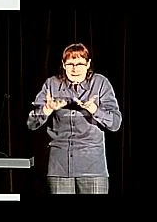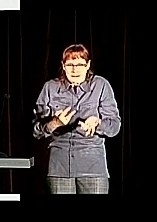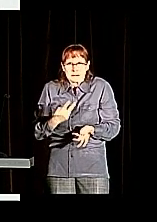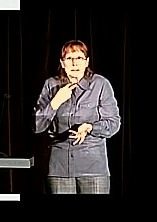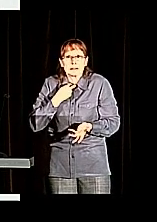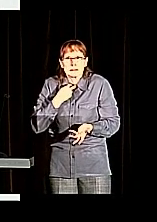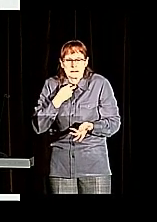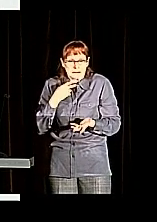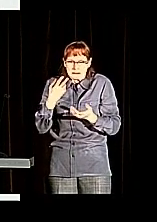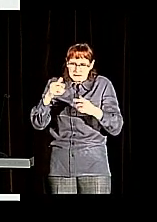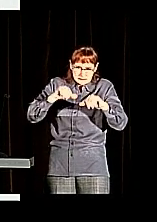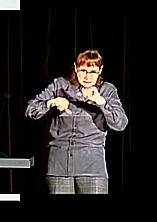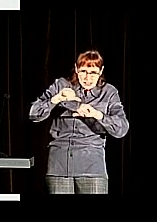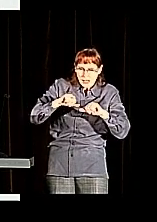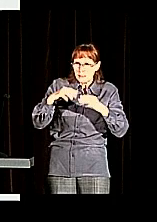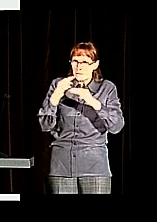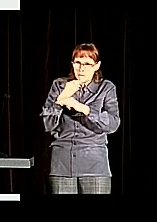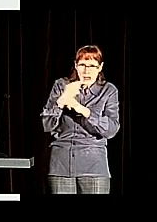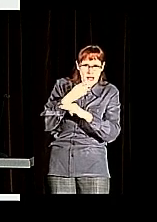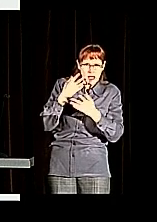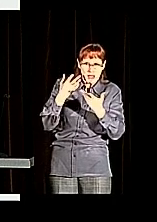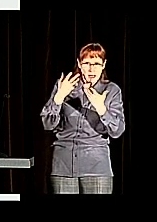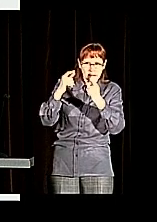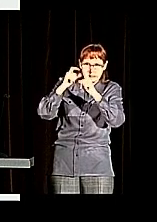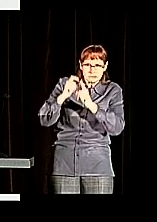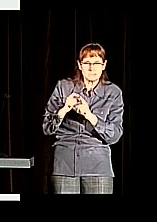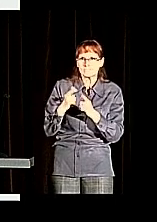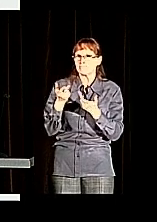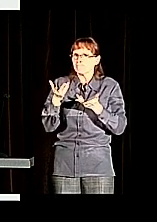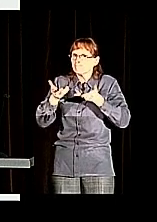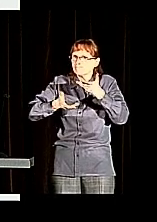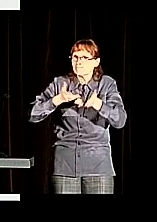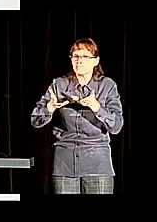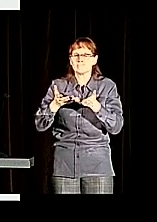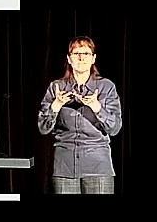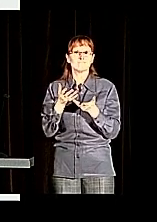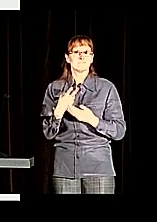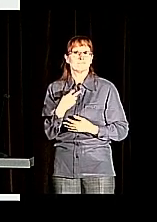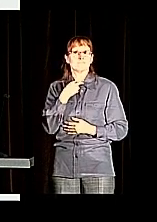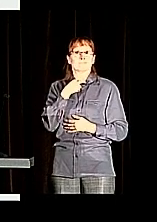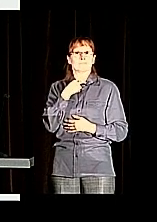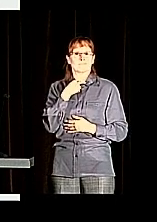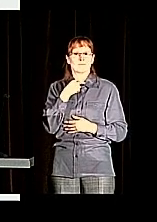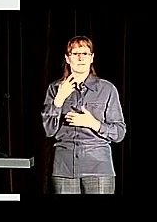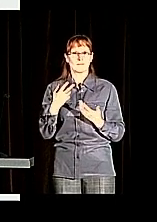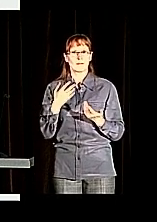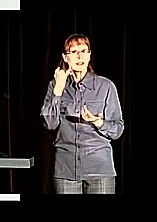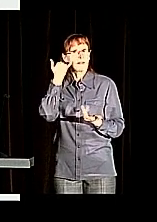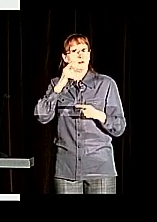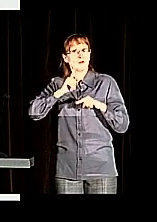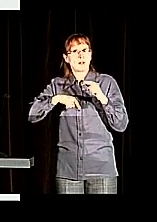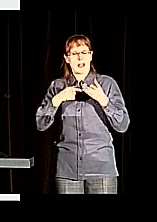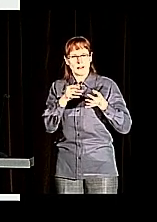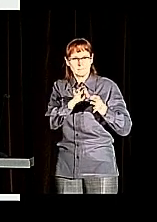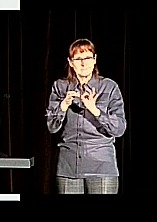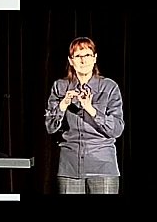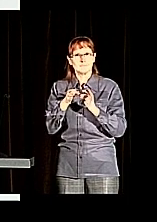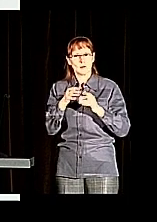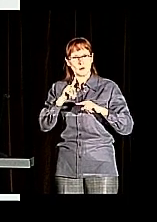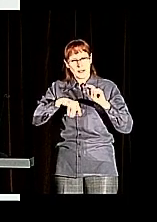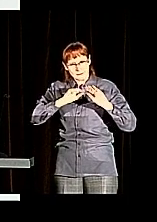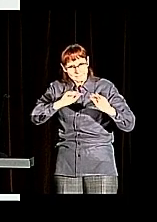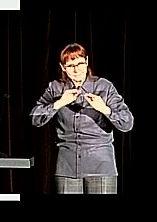programming terms from English to sign language? There's just not a lot of resources out there. Furthermore, a lot of STEM concepts require